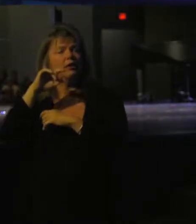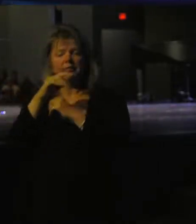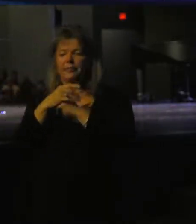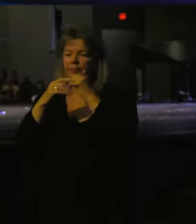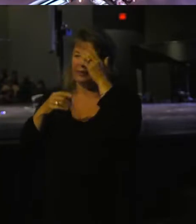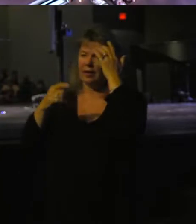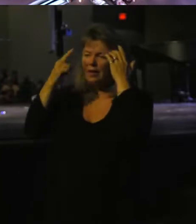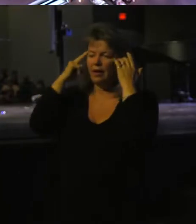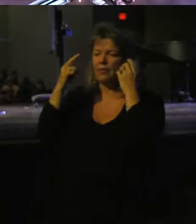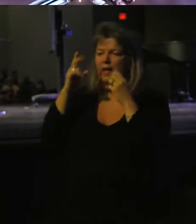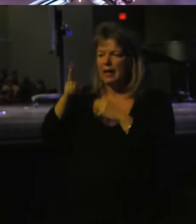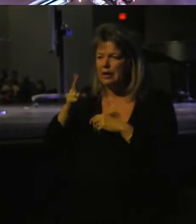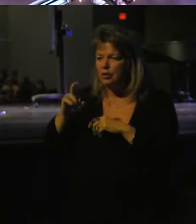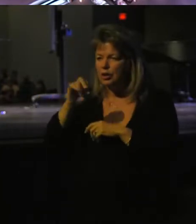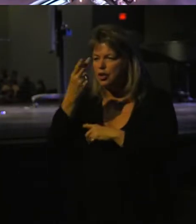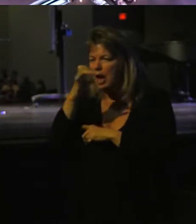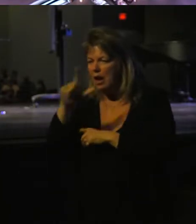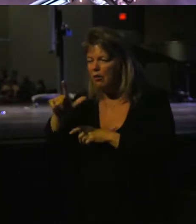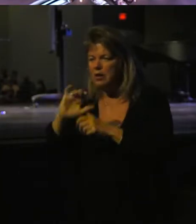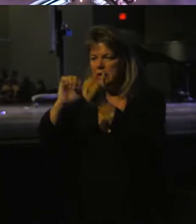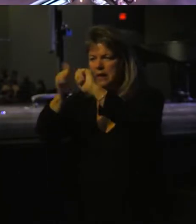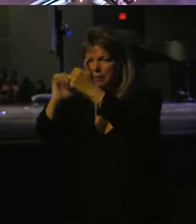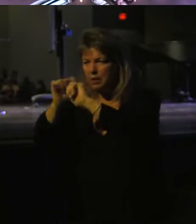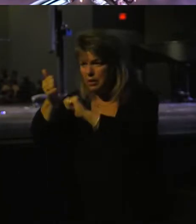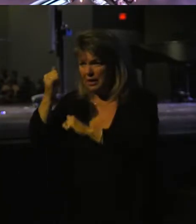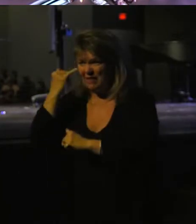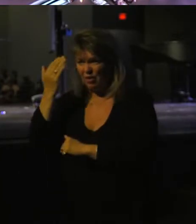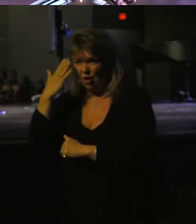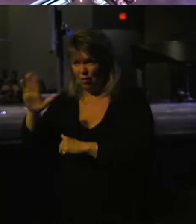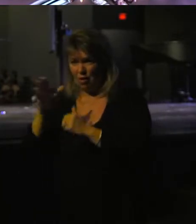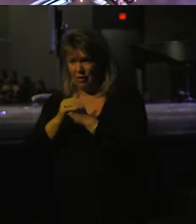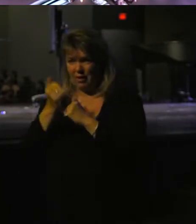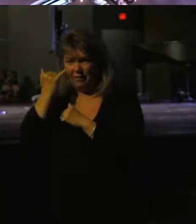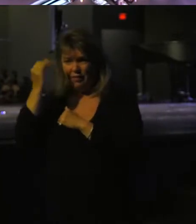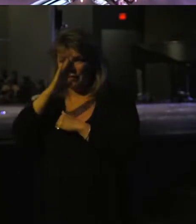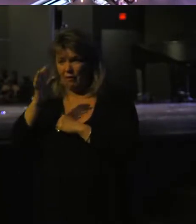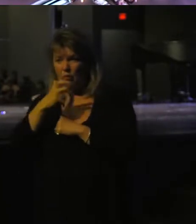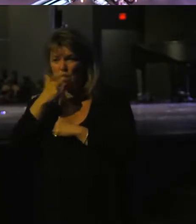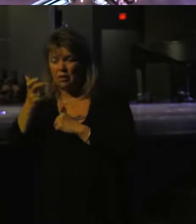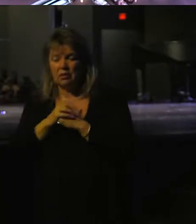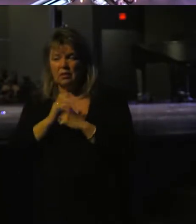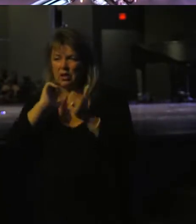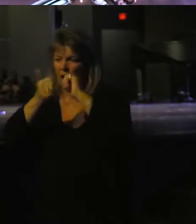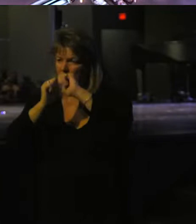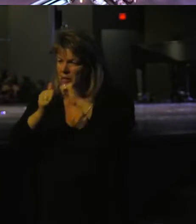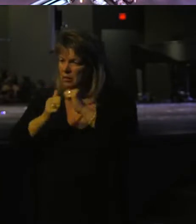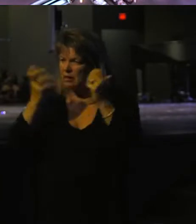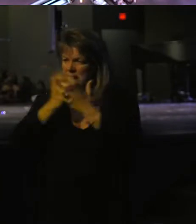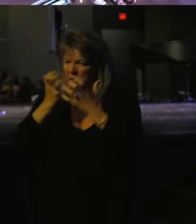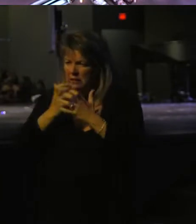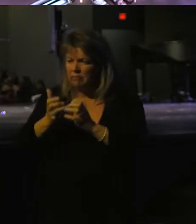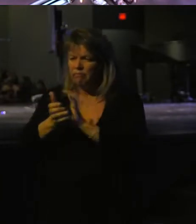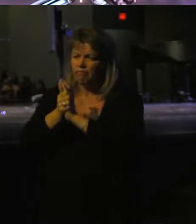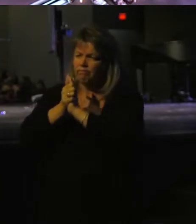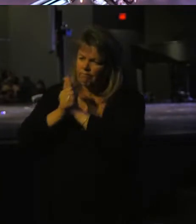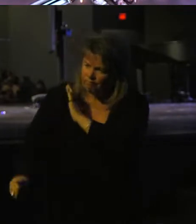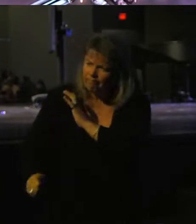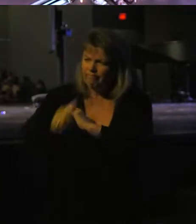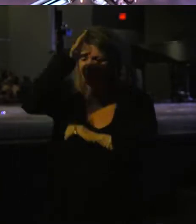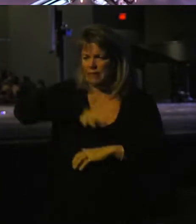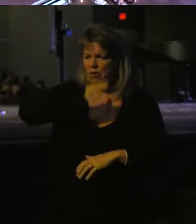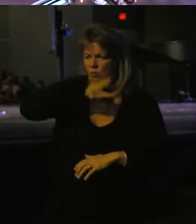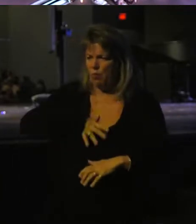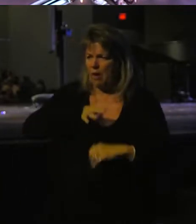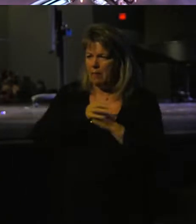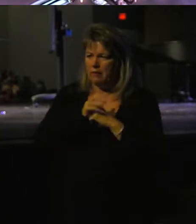and I can't get my eyes off of it. It's this competition, for those of you that don't know, it's this competition of these incredible gifted men or women